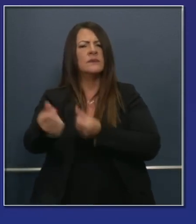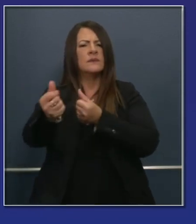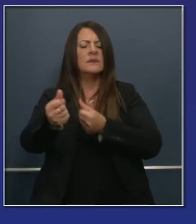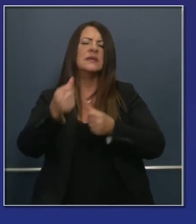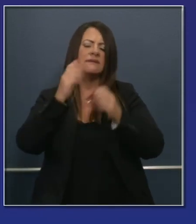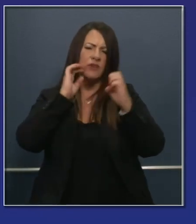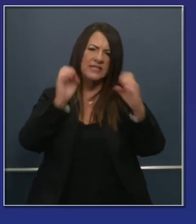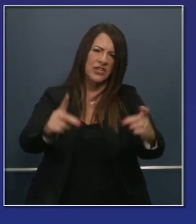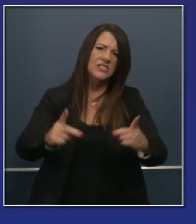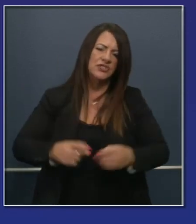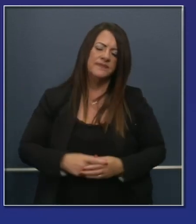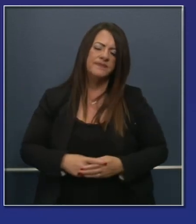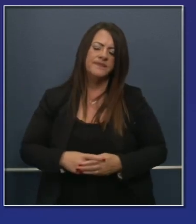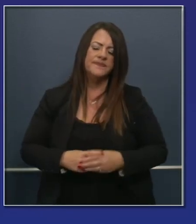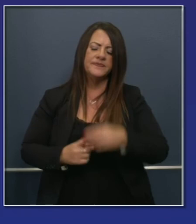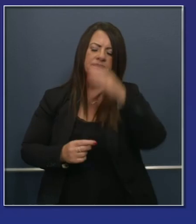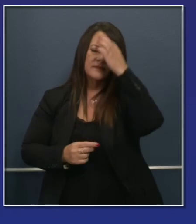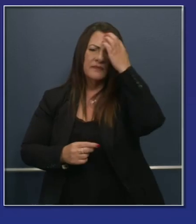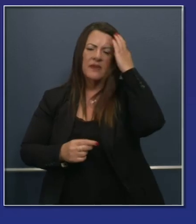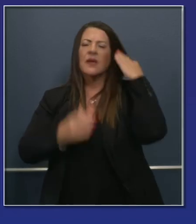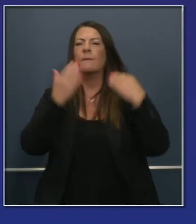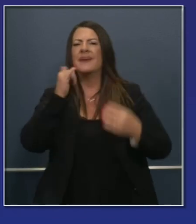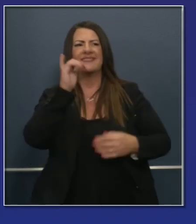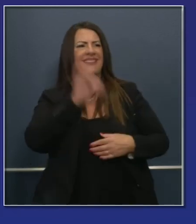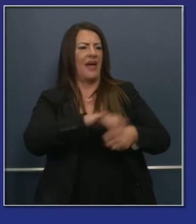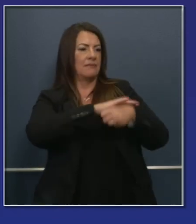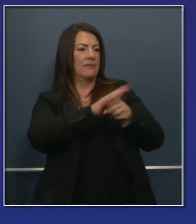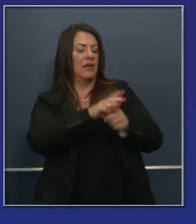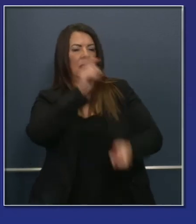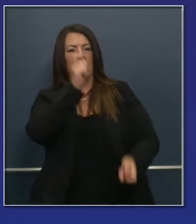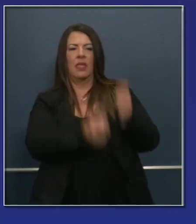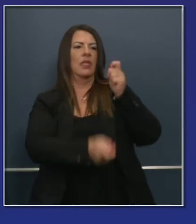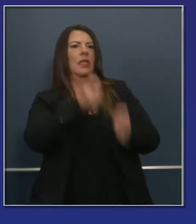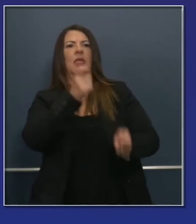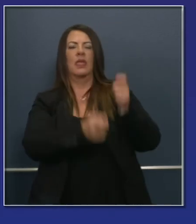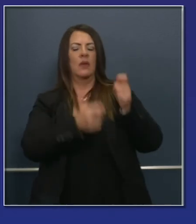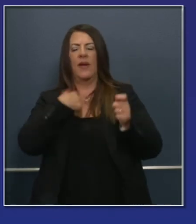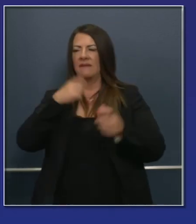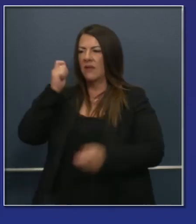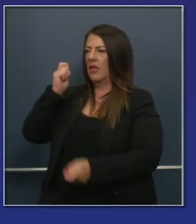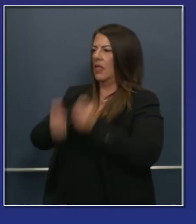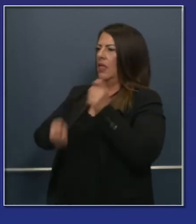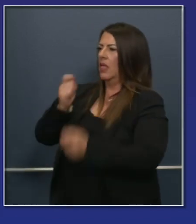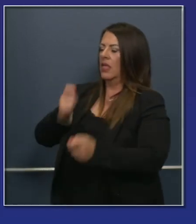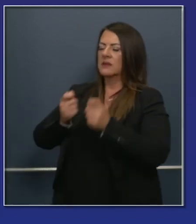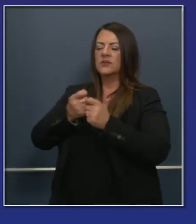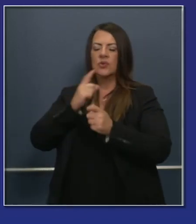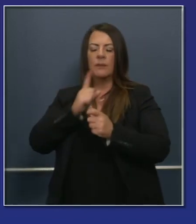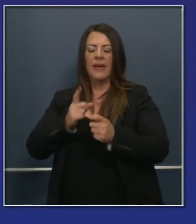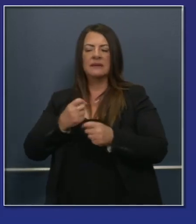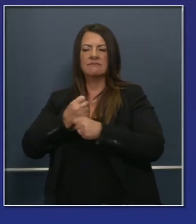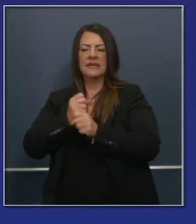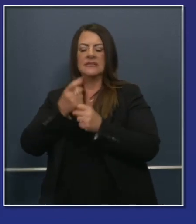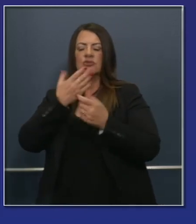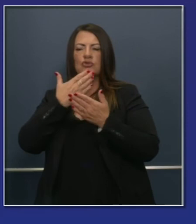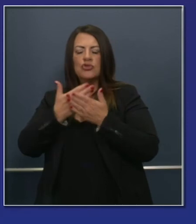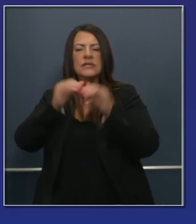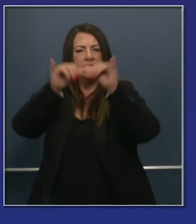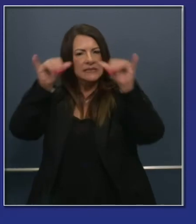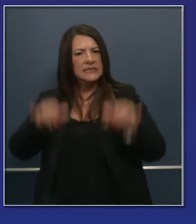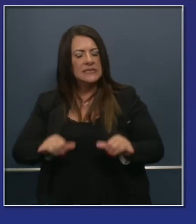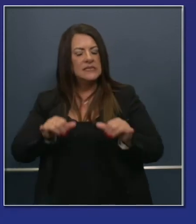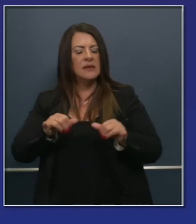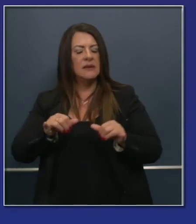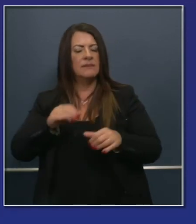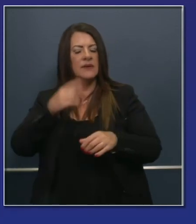ever-evolving pandemic, and the challenges of meeting the needs of the largest school system in the United States